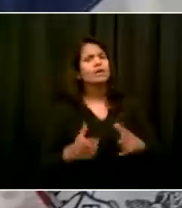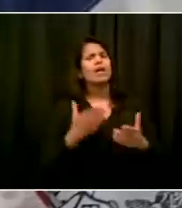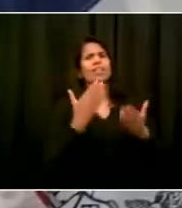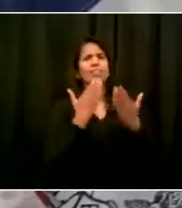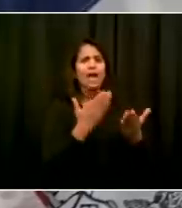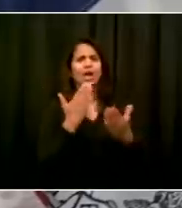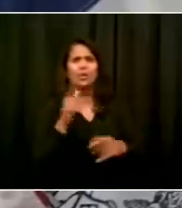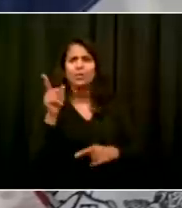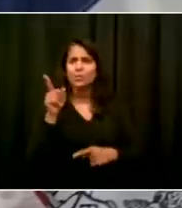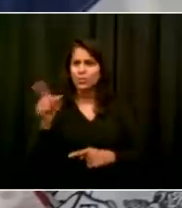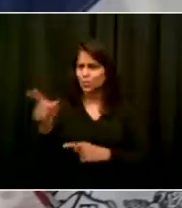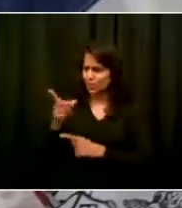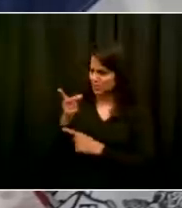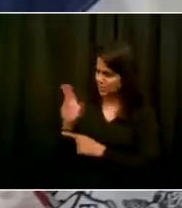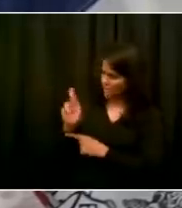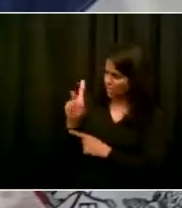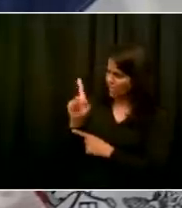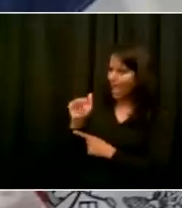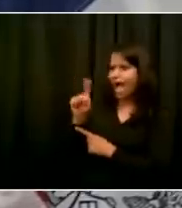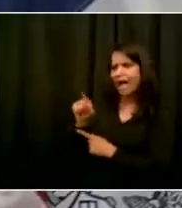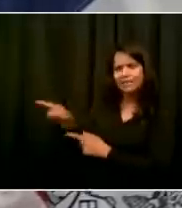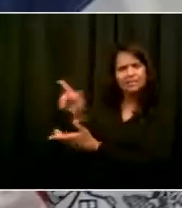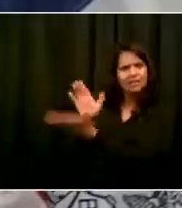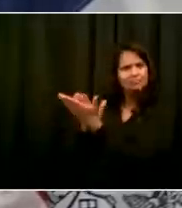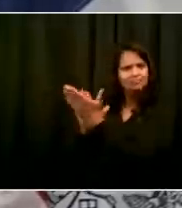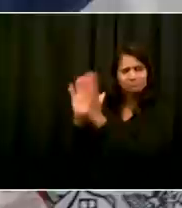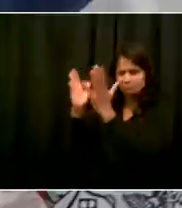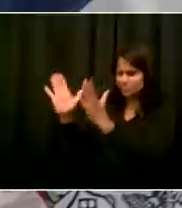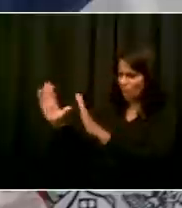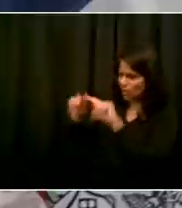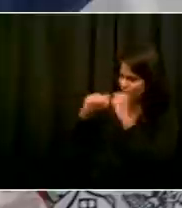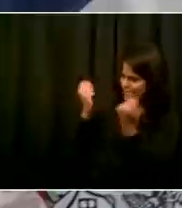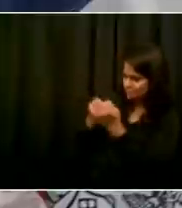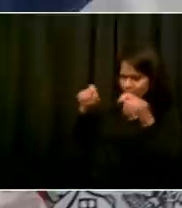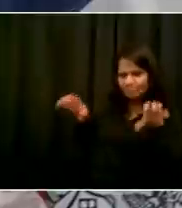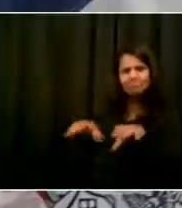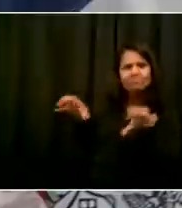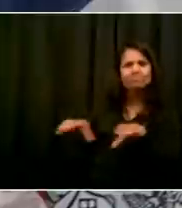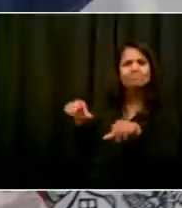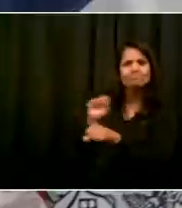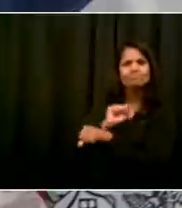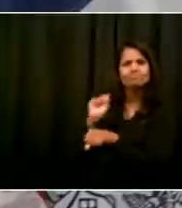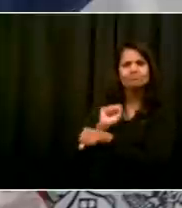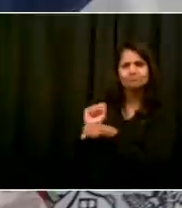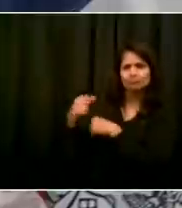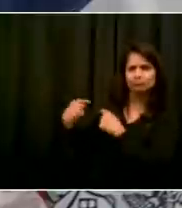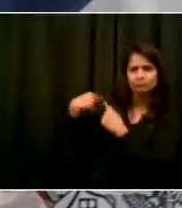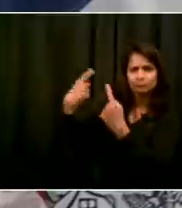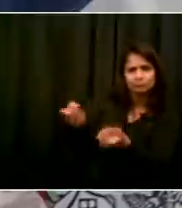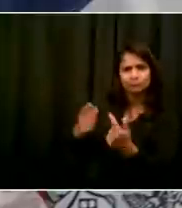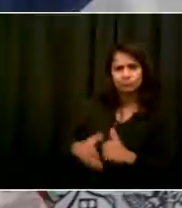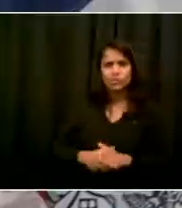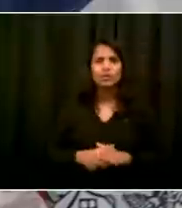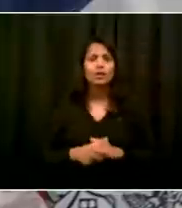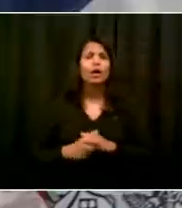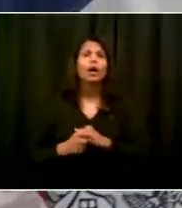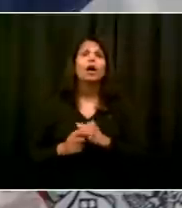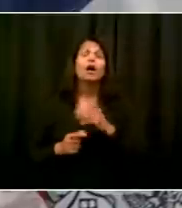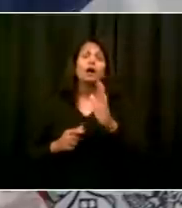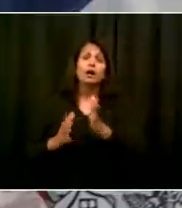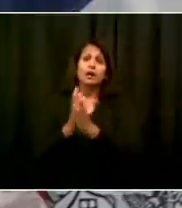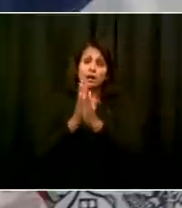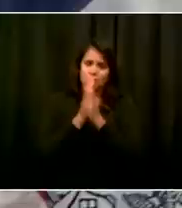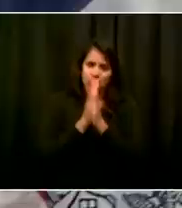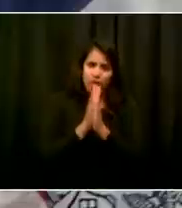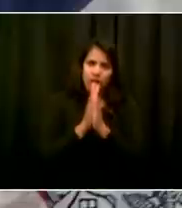working so hard and working so closely with the community. And again, the message today is go out and get tested. Whether you're in one of these key zip codes or